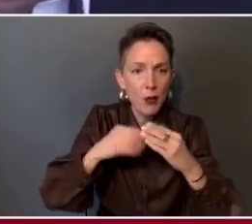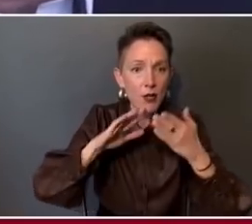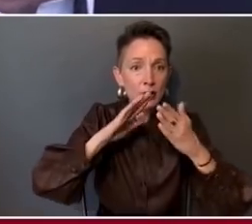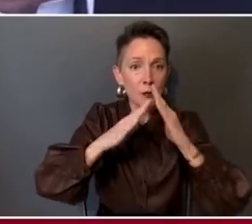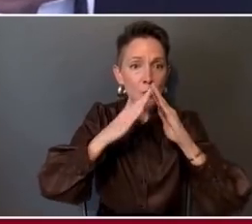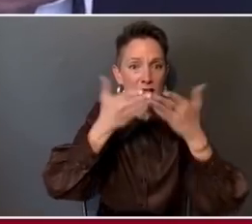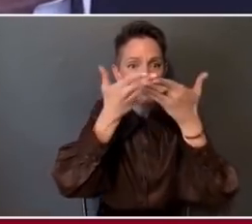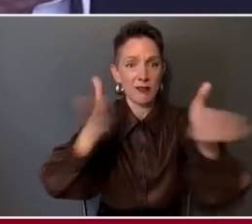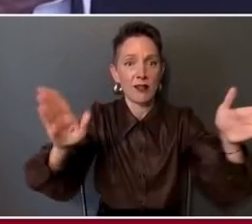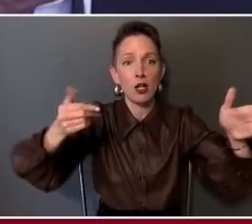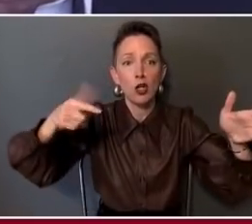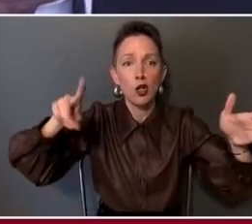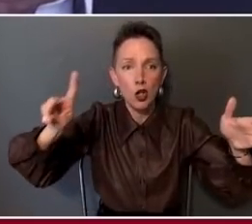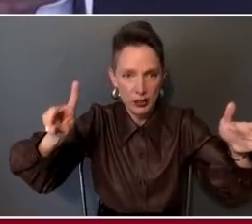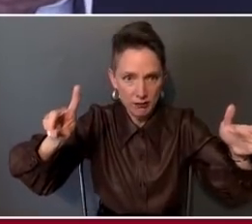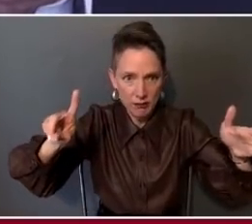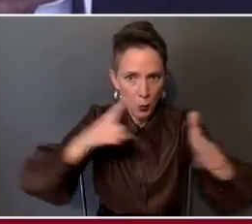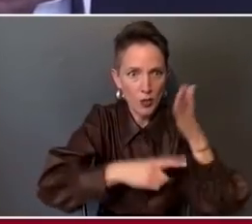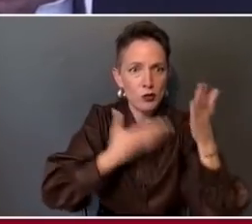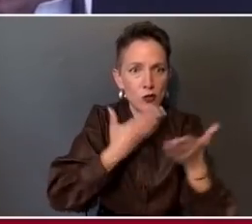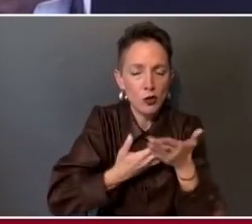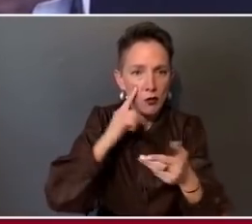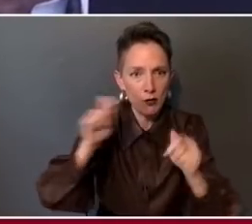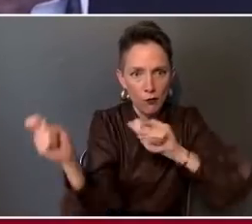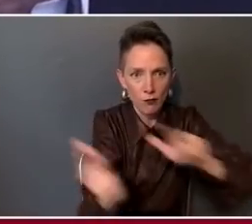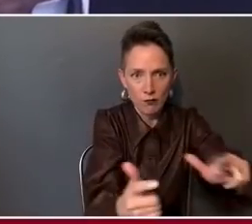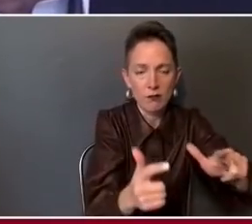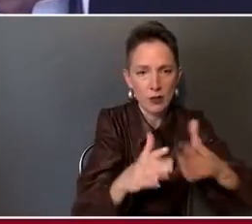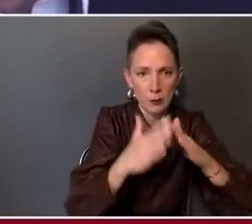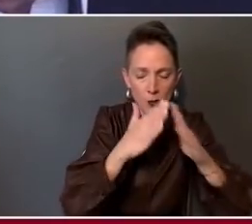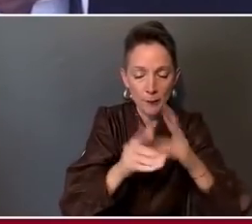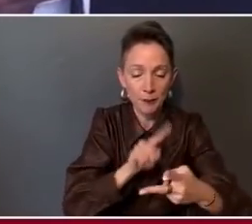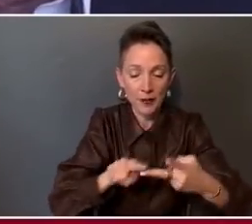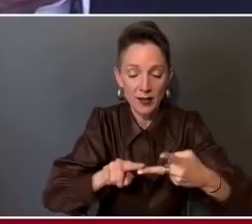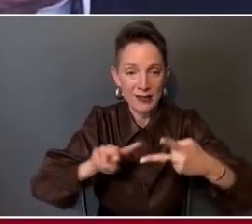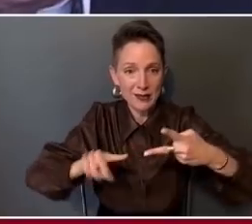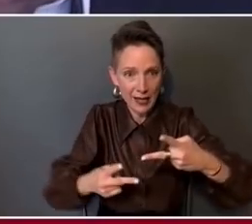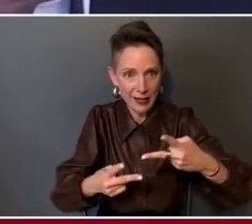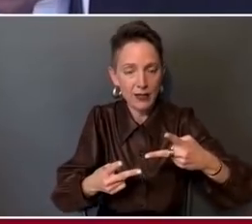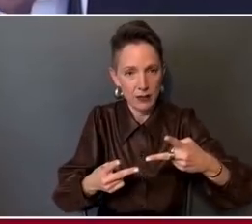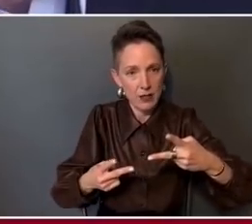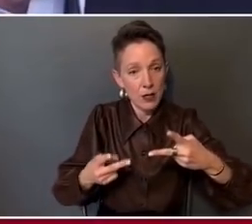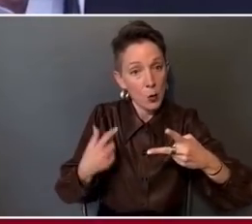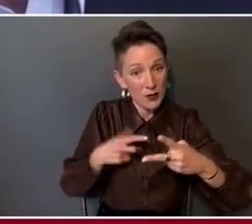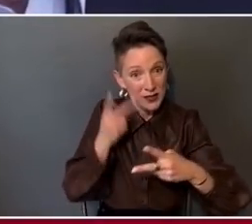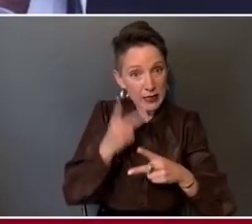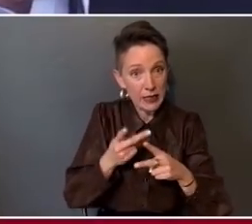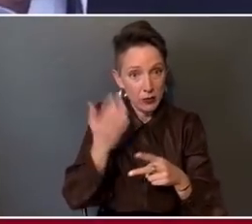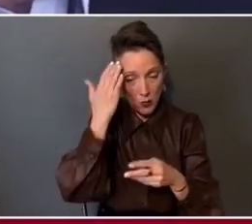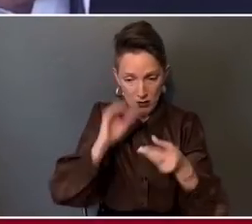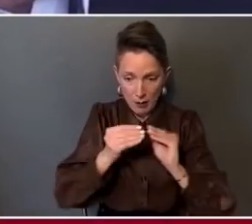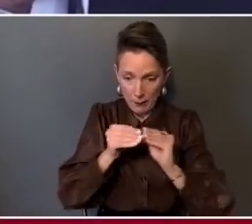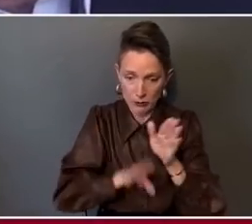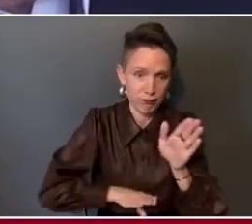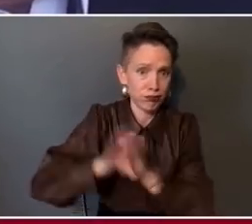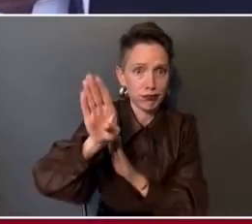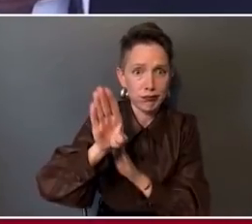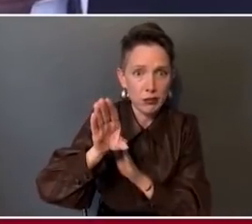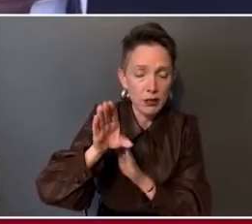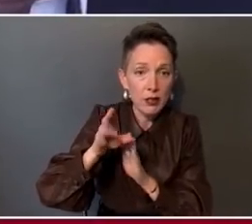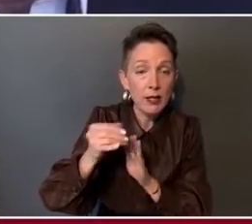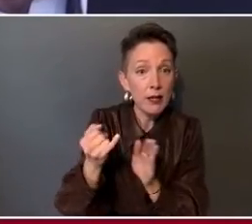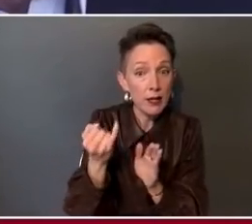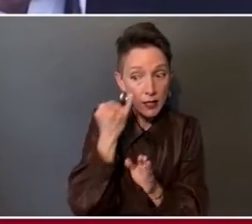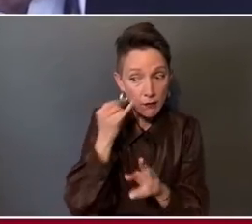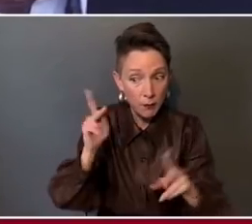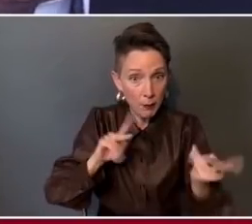second piece of it is, is that as we see in these surges in particular, when people get infected,